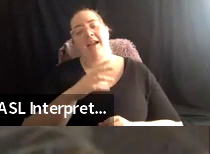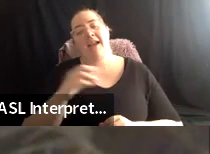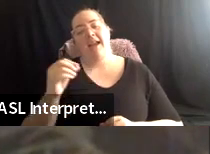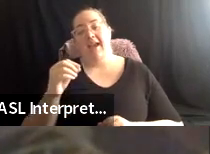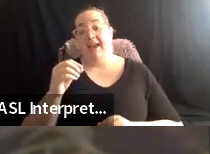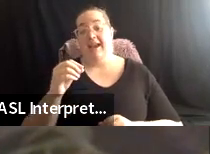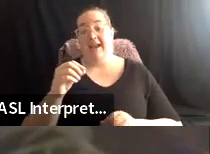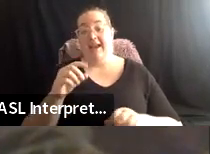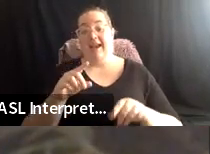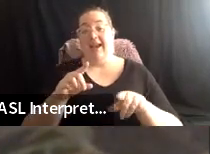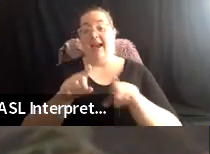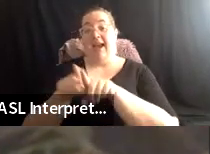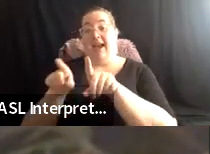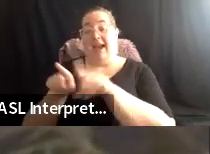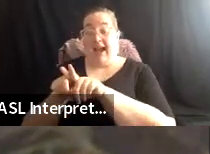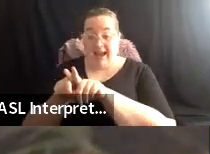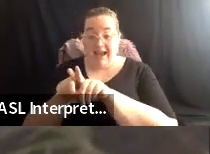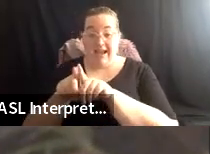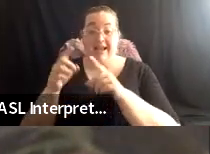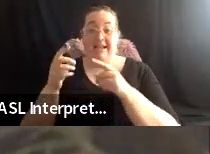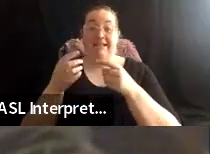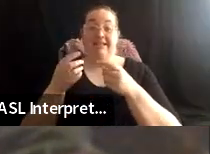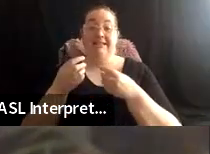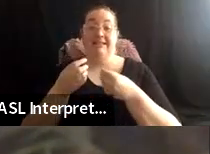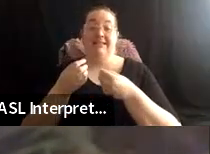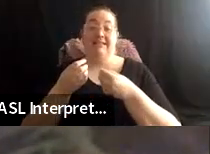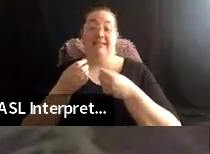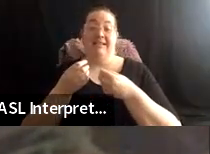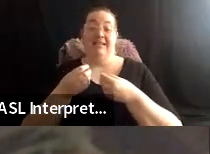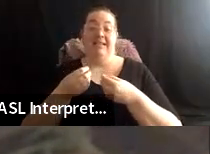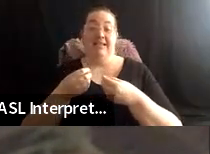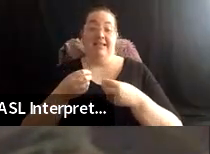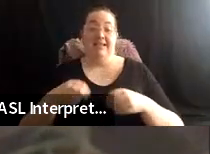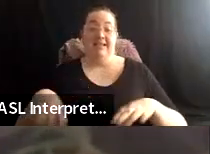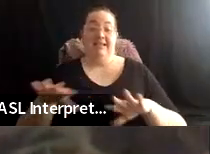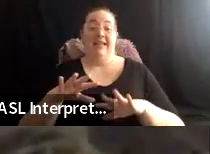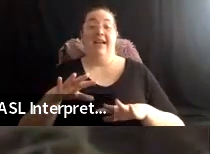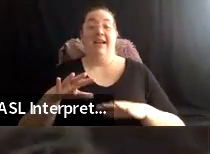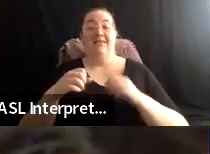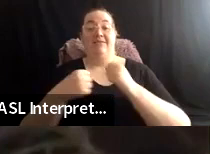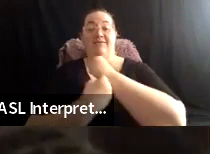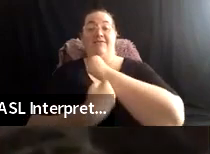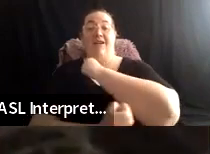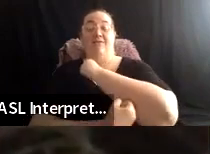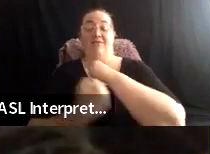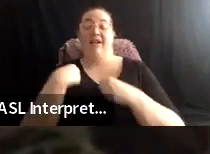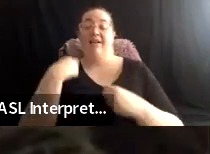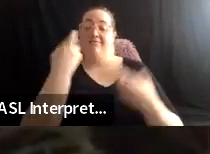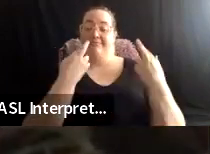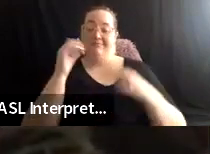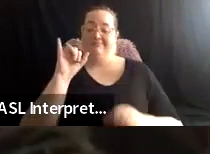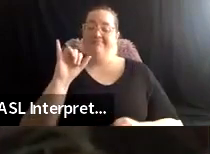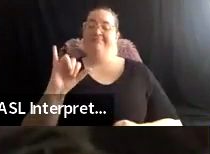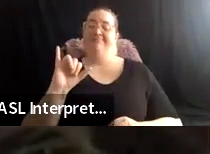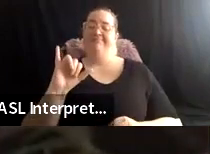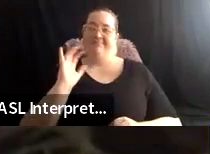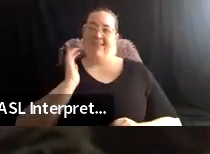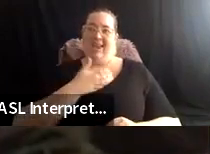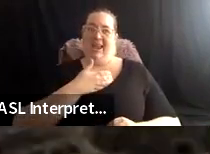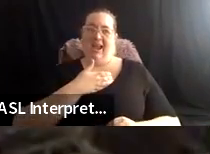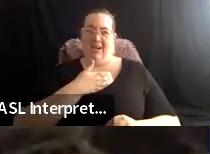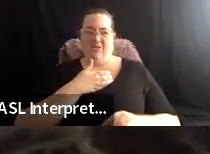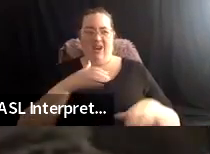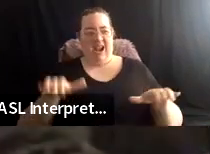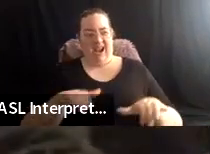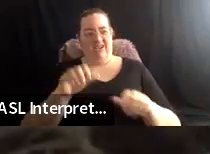how it's very purposeful how our actions, um, are siloed, right, and, and are, um, are, um,